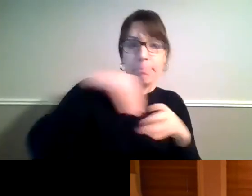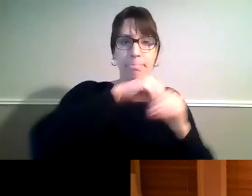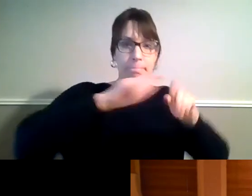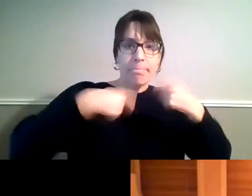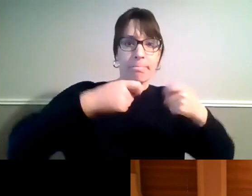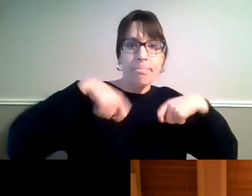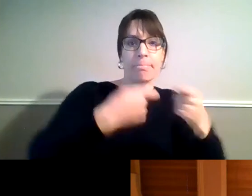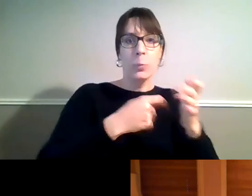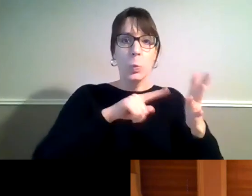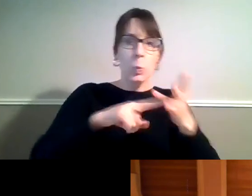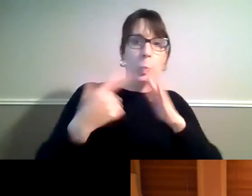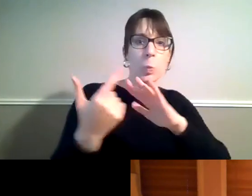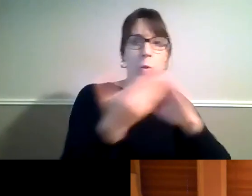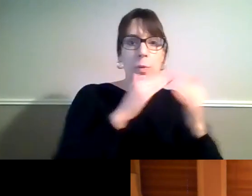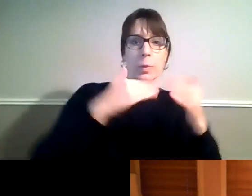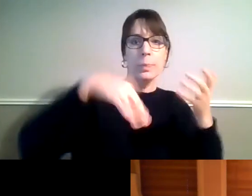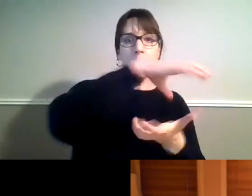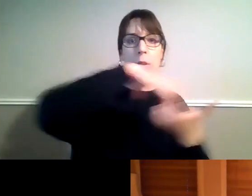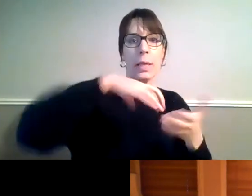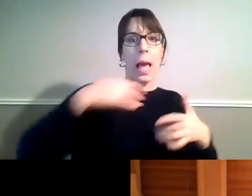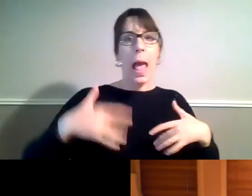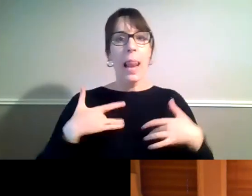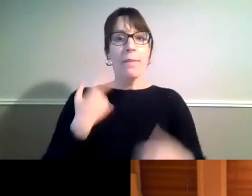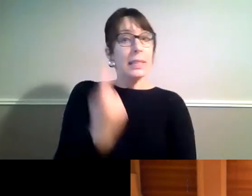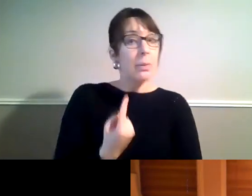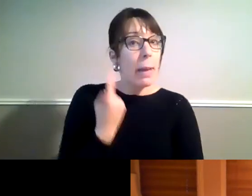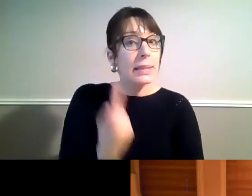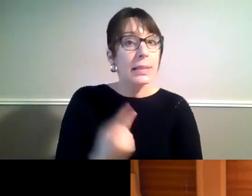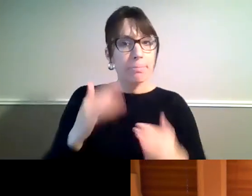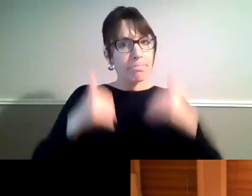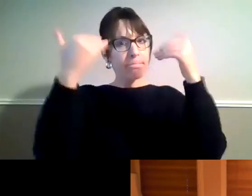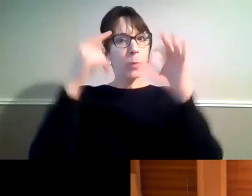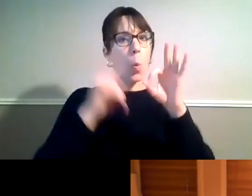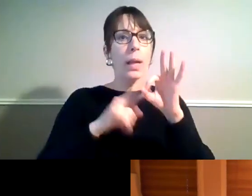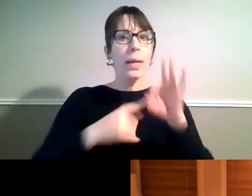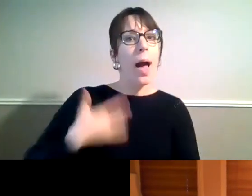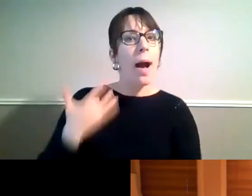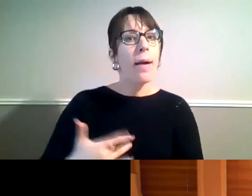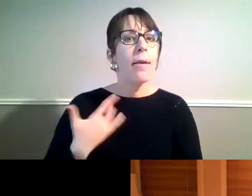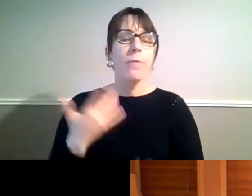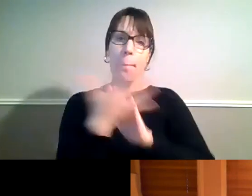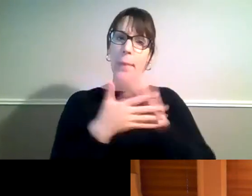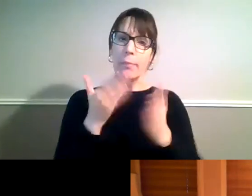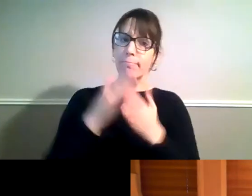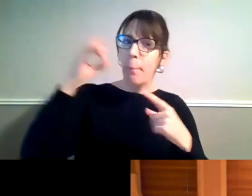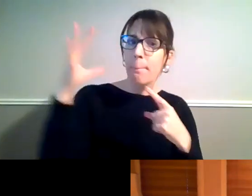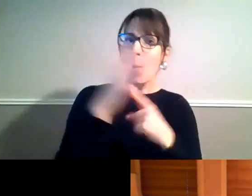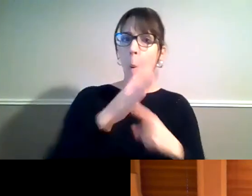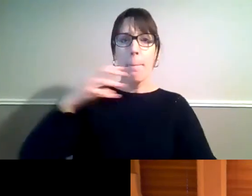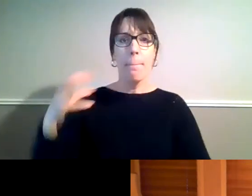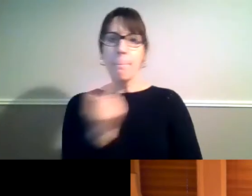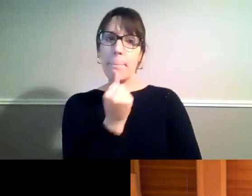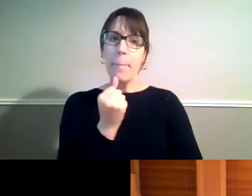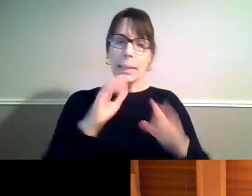and live more independent and good quality lives, it's vital that people have